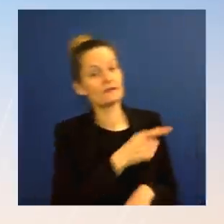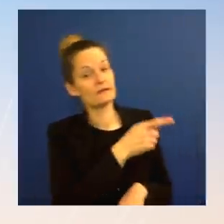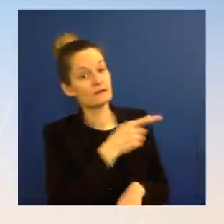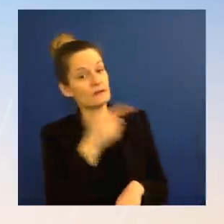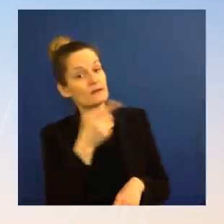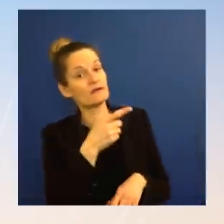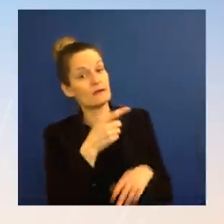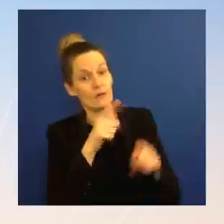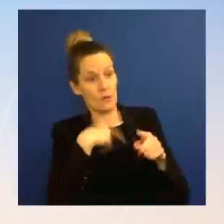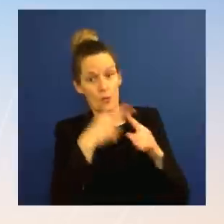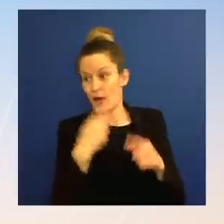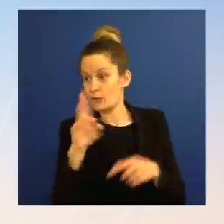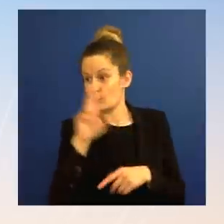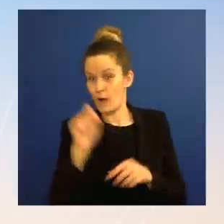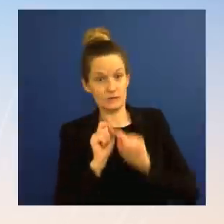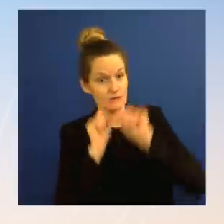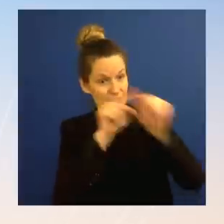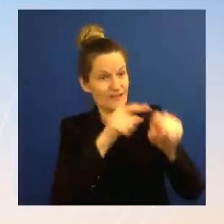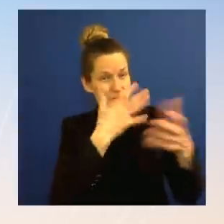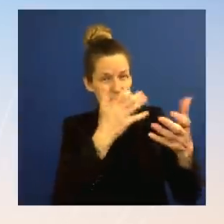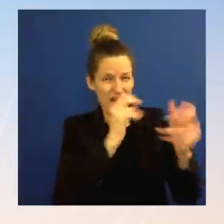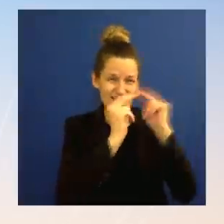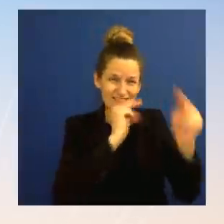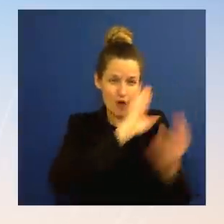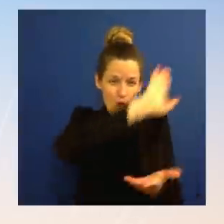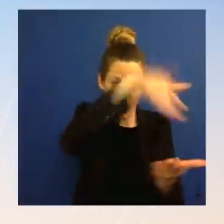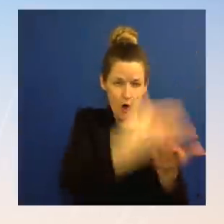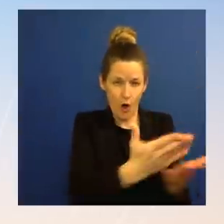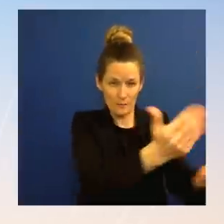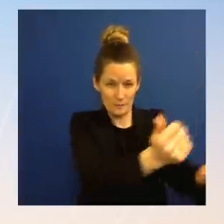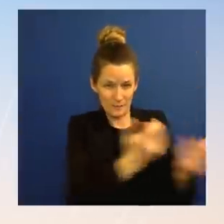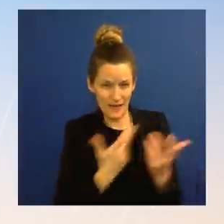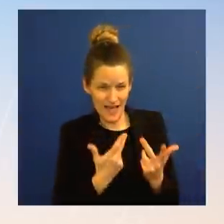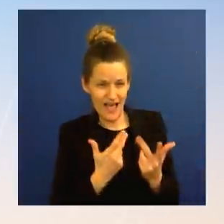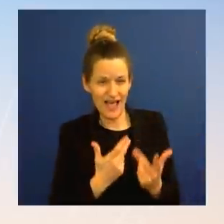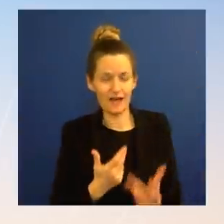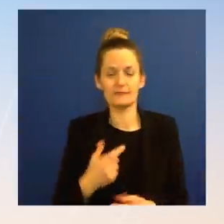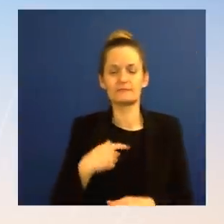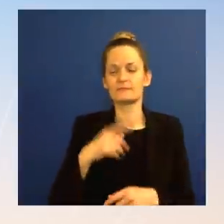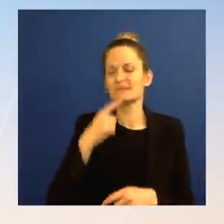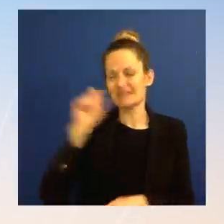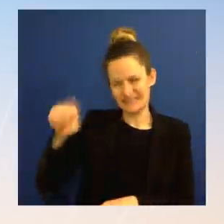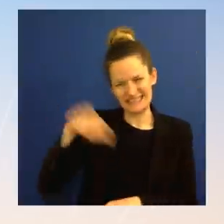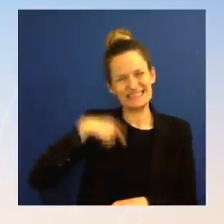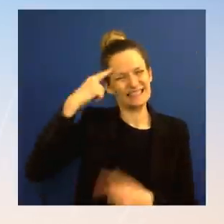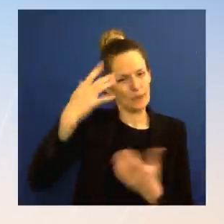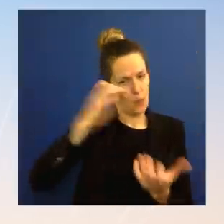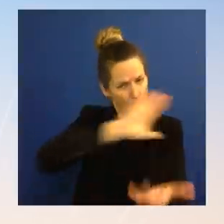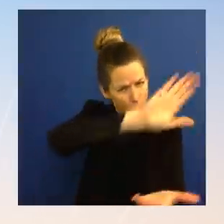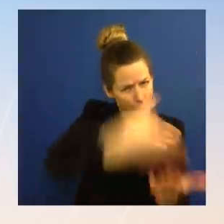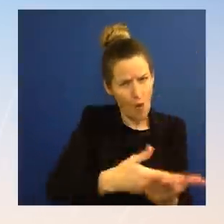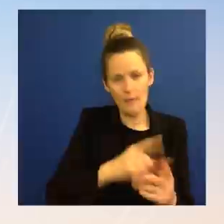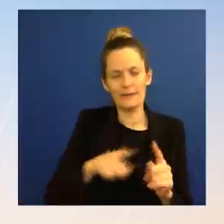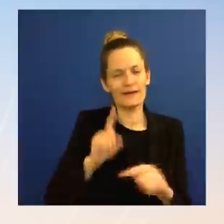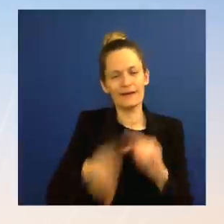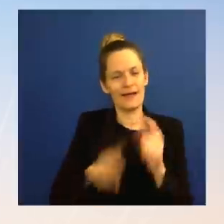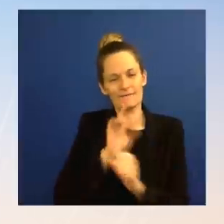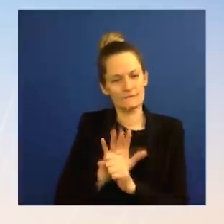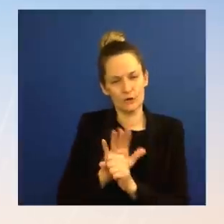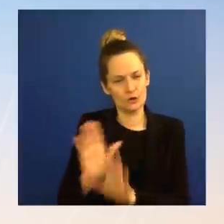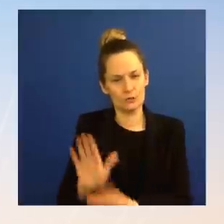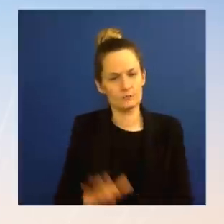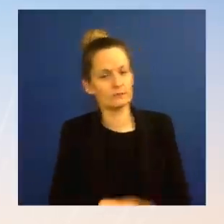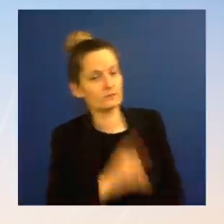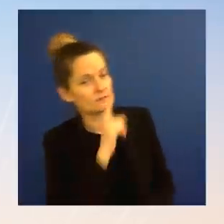you, though. The Should we anticipate the imminent release of any other Americans who are being held there right now? Ms. Well, as you know,